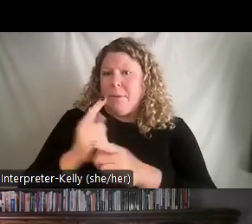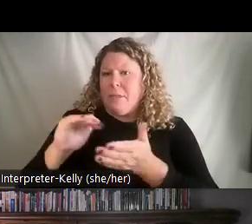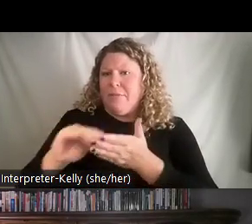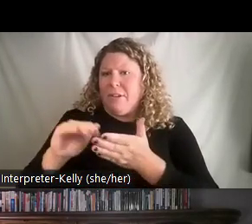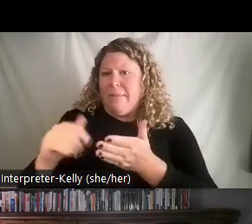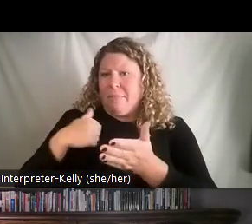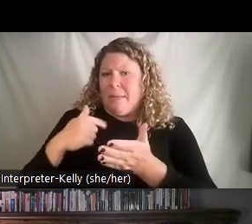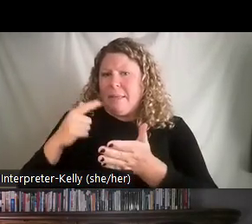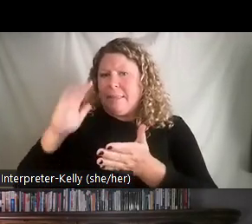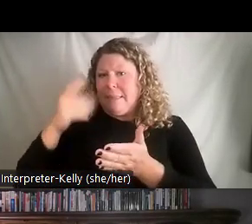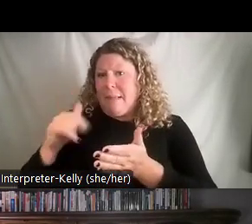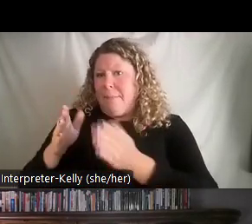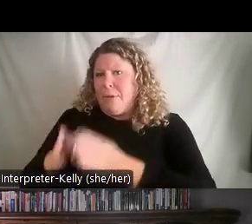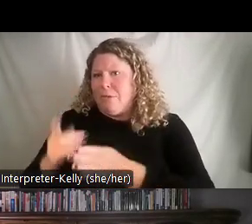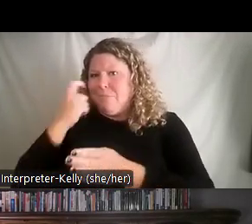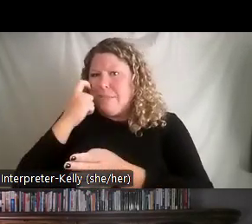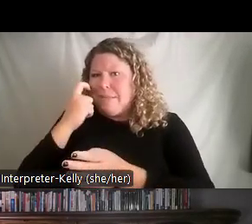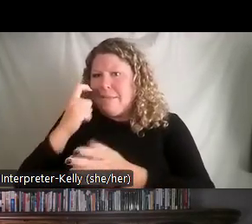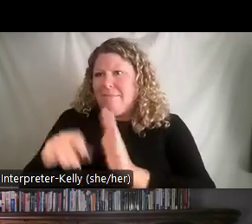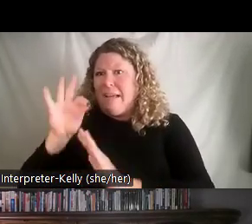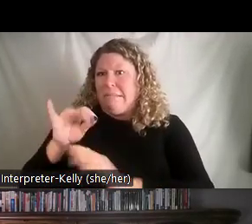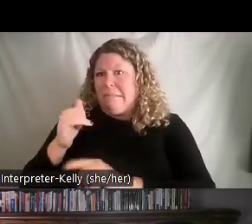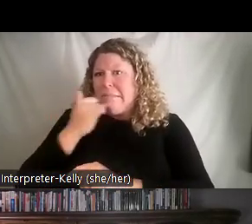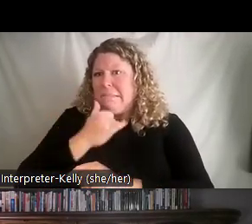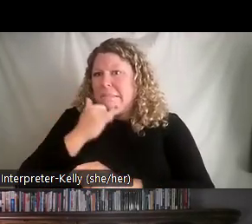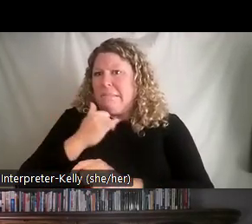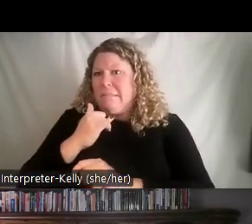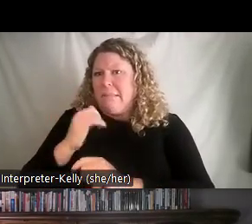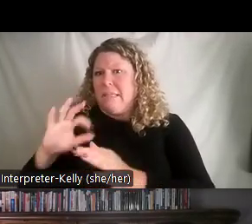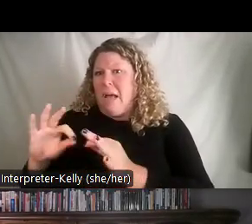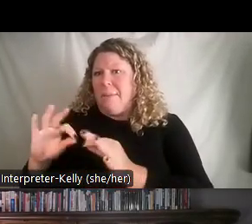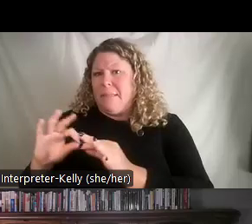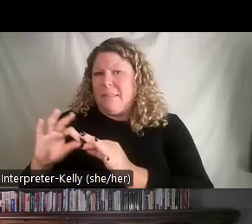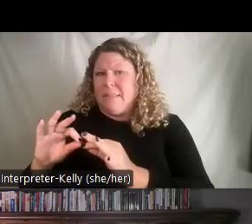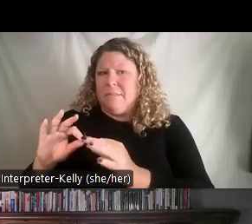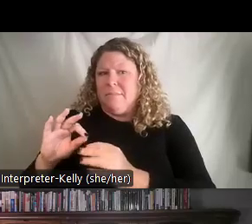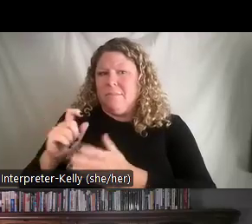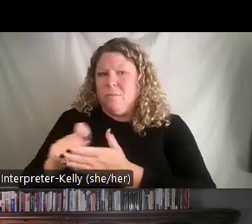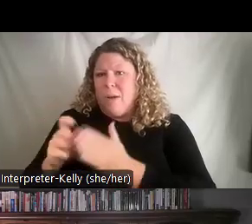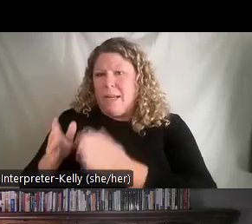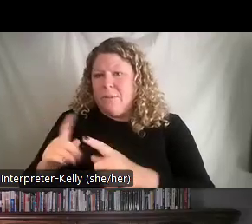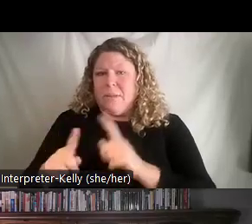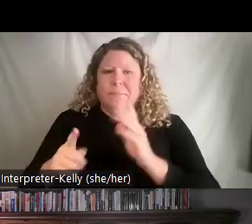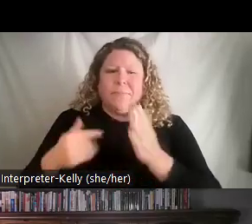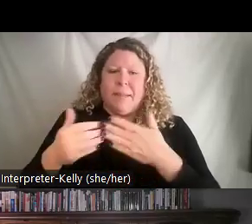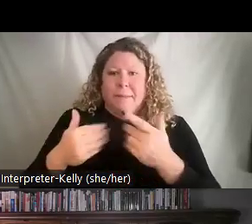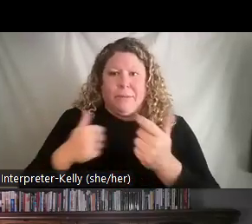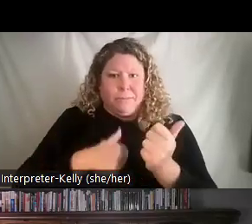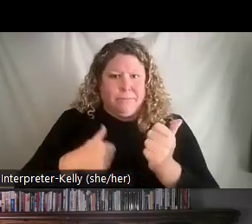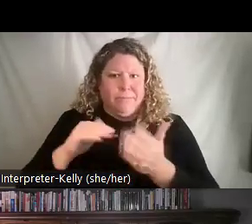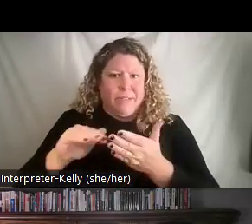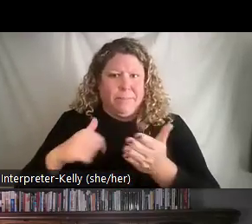here's a Delbert cartoon. And it says, you've got the boss. He's showing a slide with